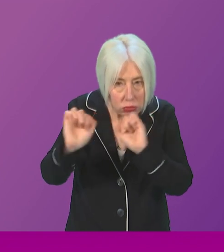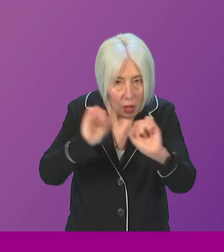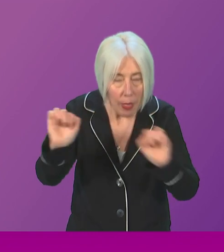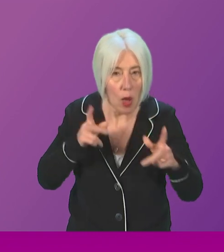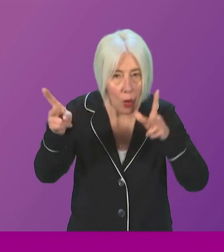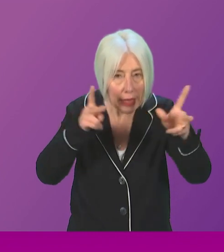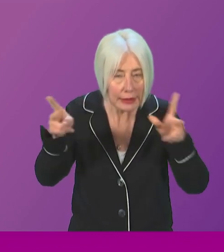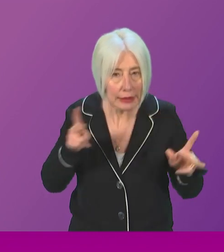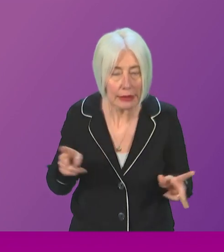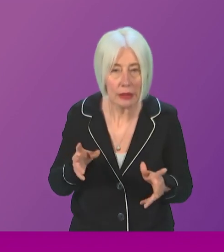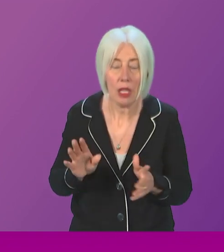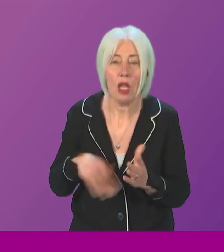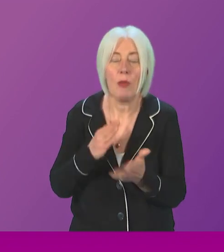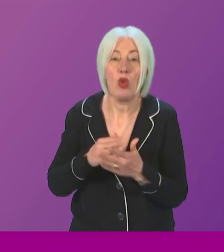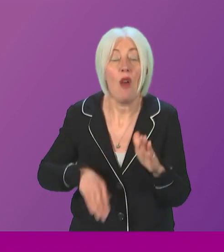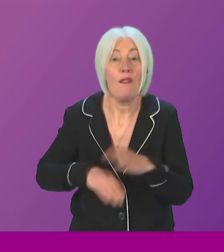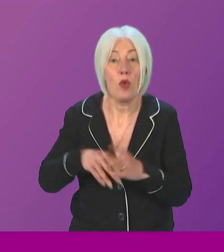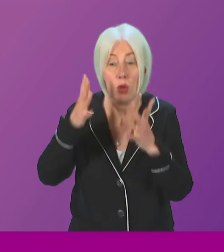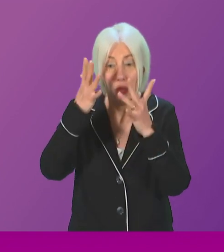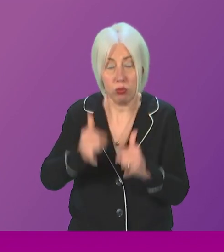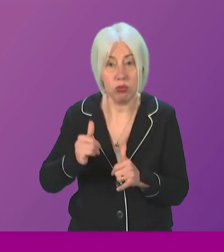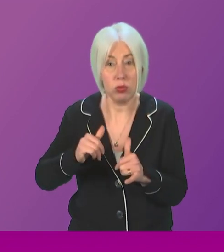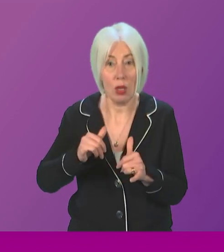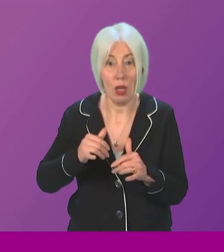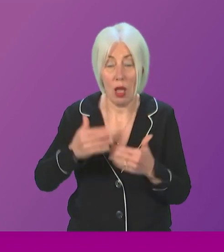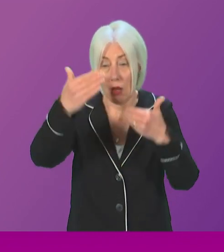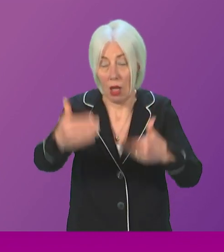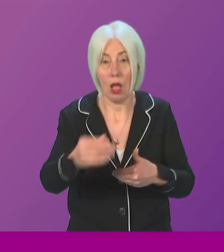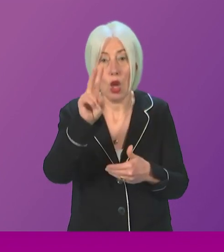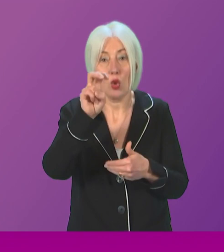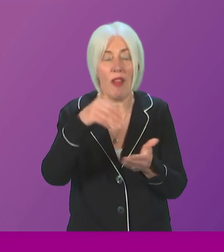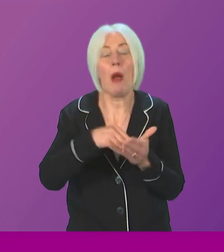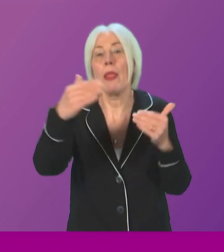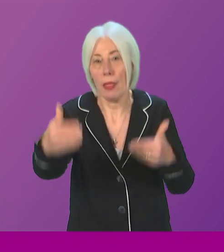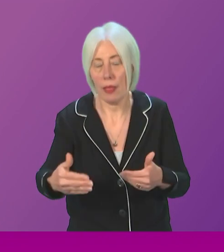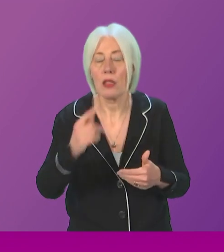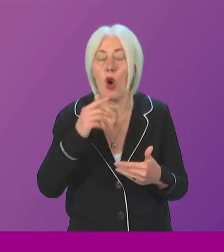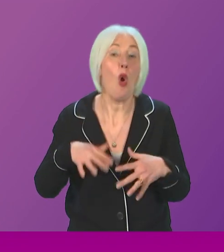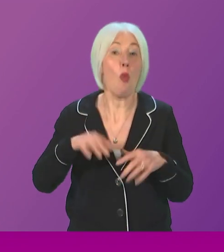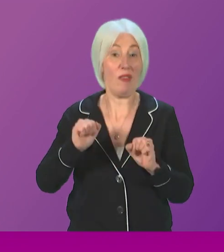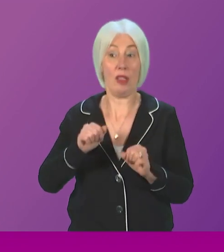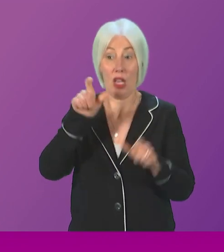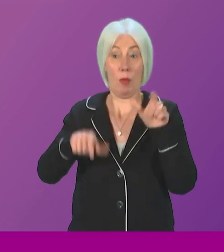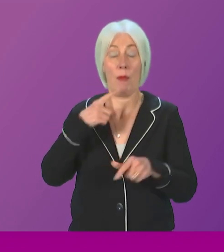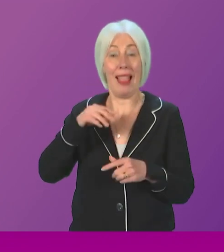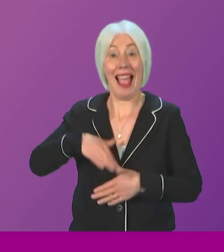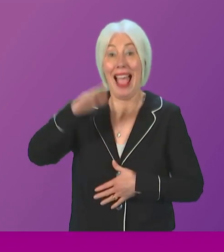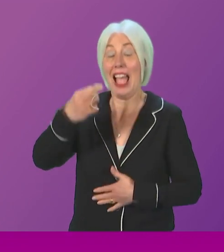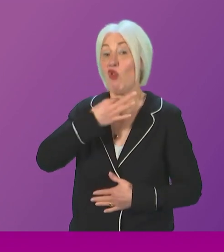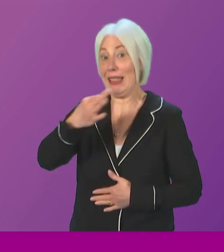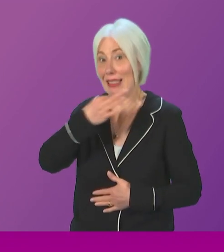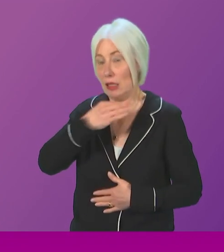expect the audit to be fully completed in the next 12 months. Again, we have started with those at the highest of